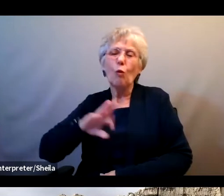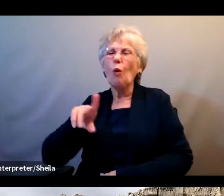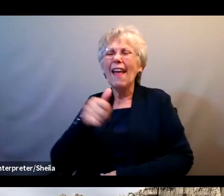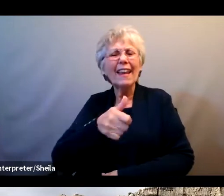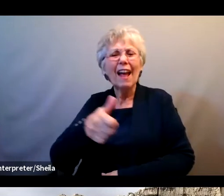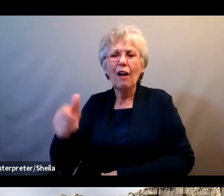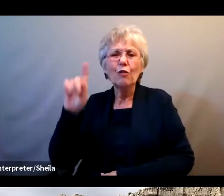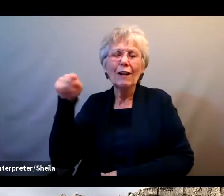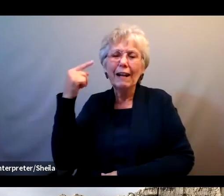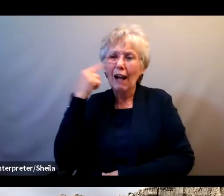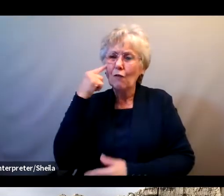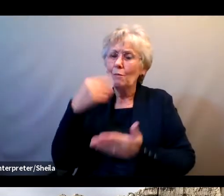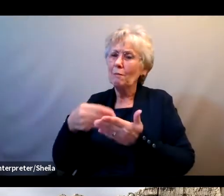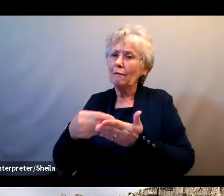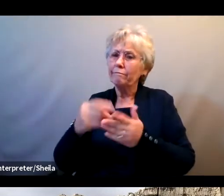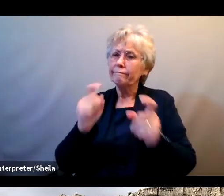grant scams.